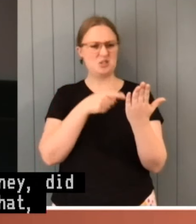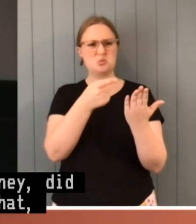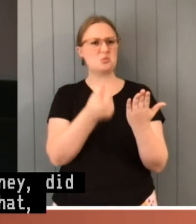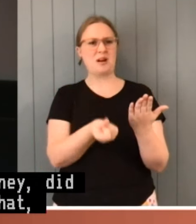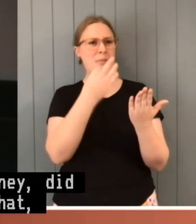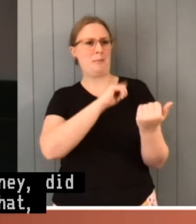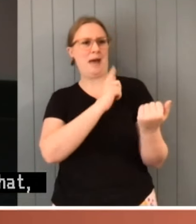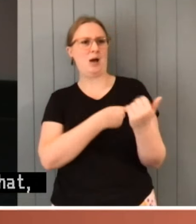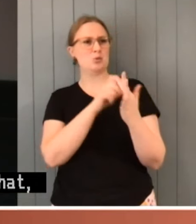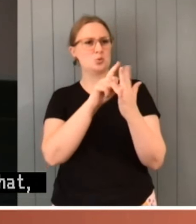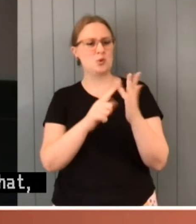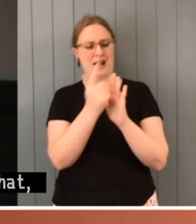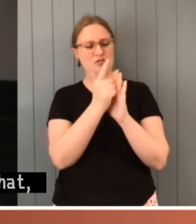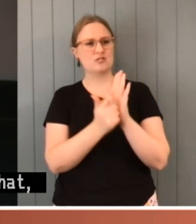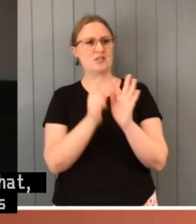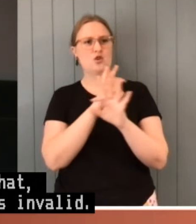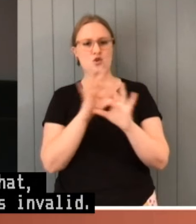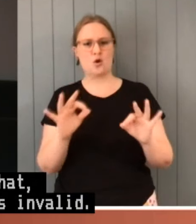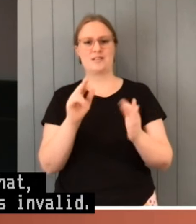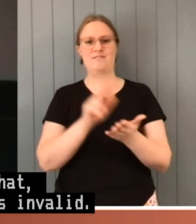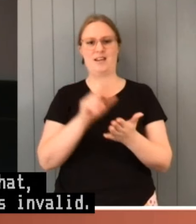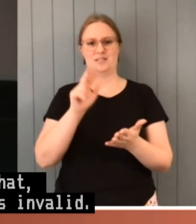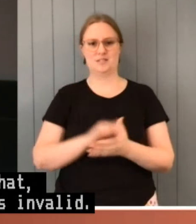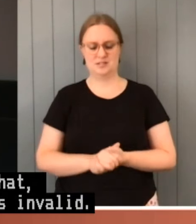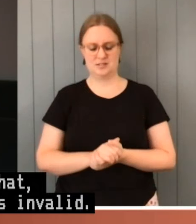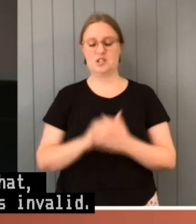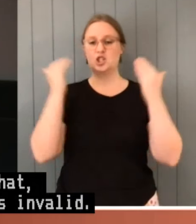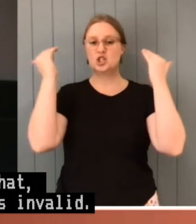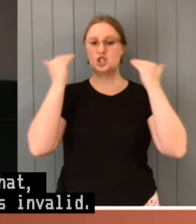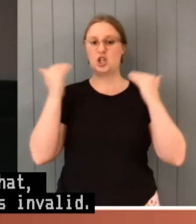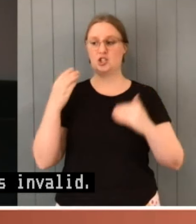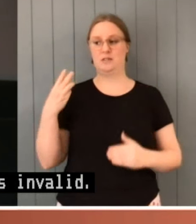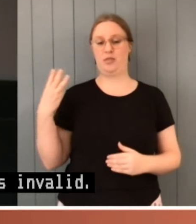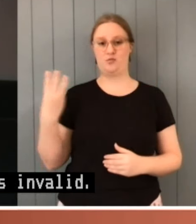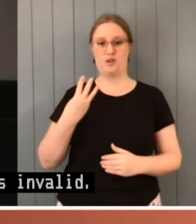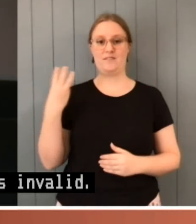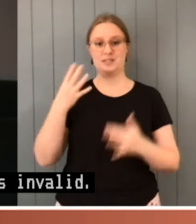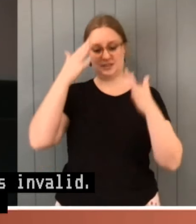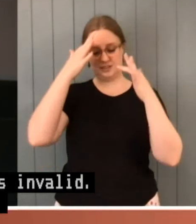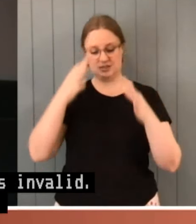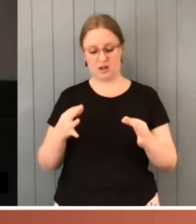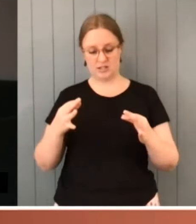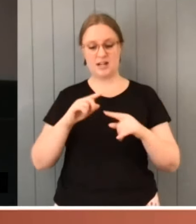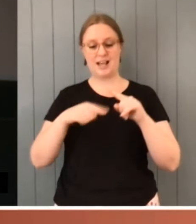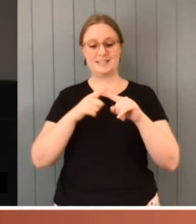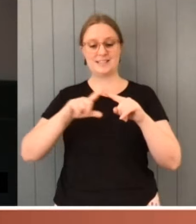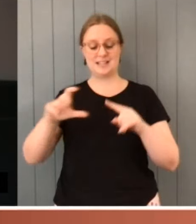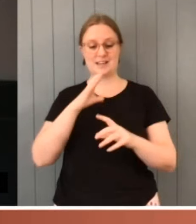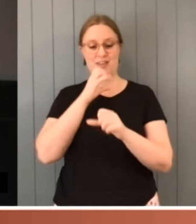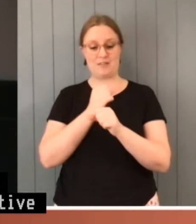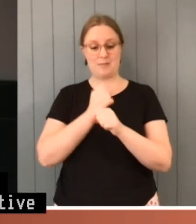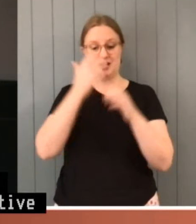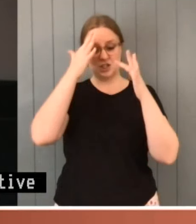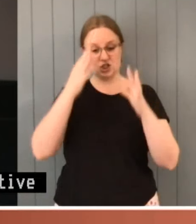Justices Gummo, Crennan, Bell and I held that the determination by the Executive Government of a need for an immediate fiscal stimulus to the national economy